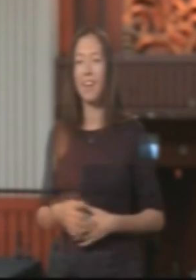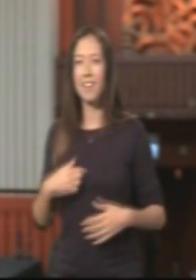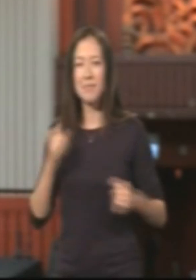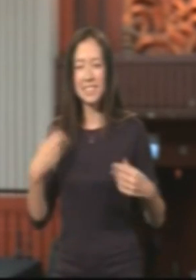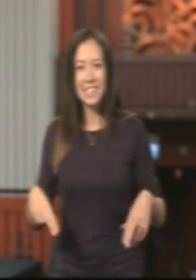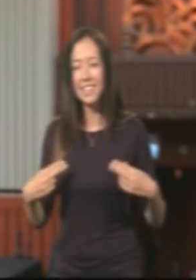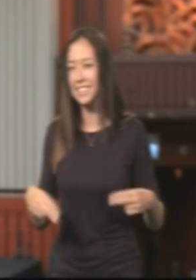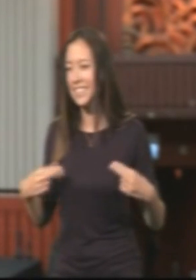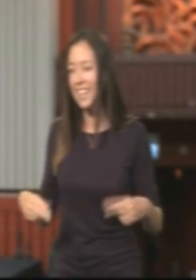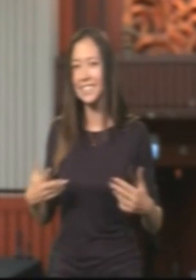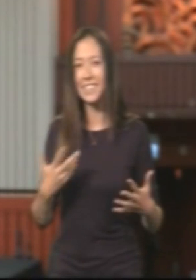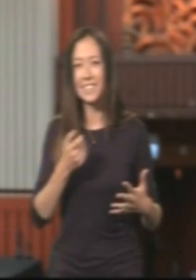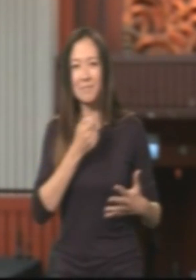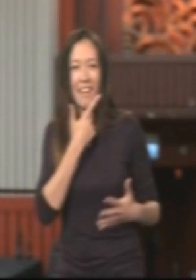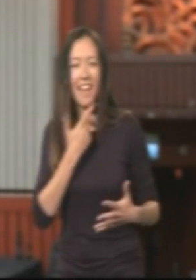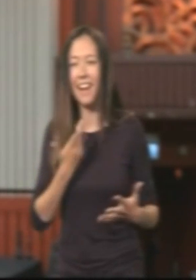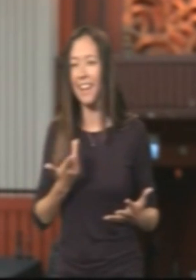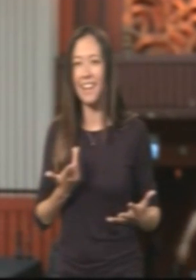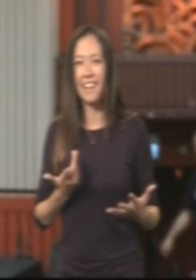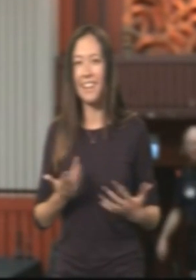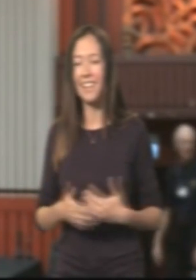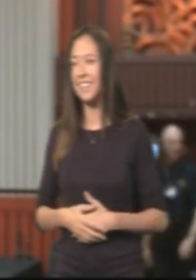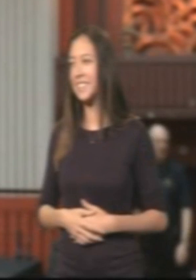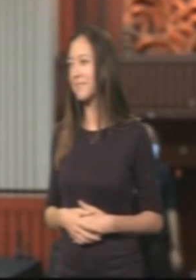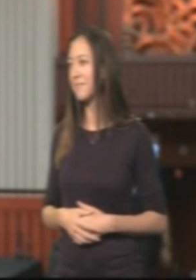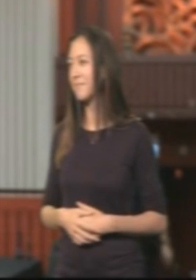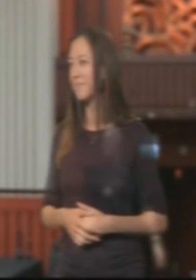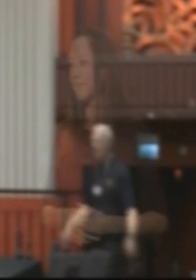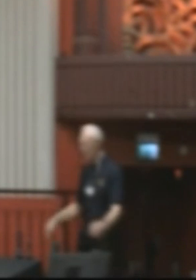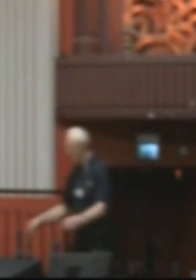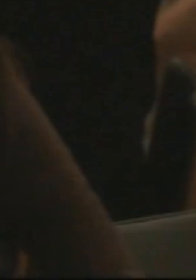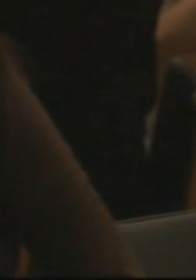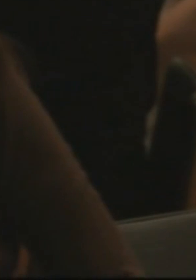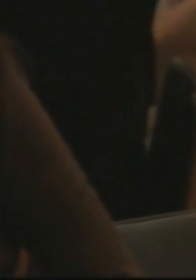I remember dancing, dancing and smiling.